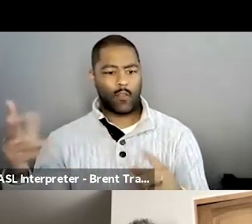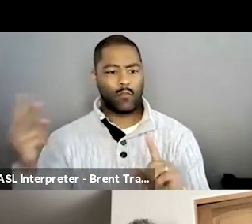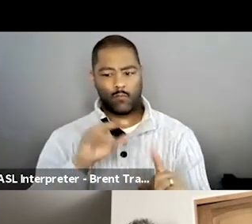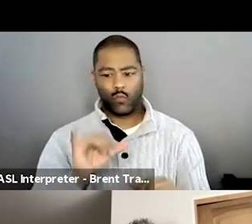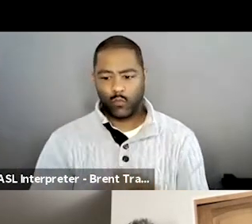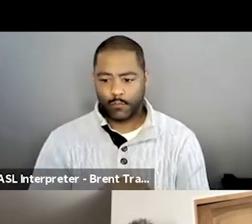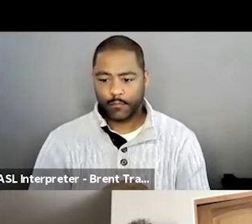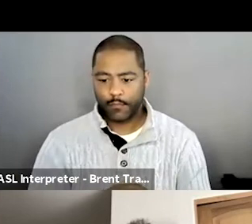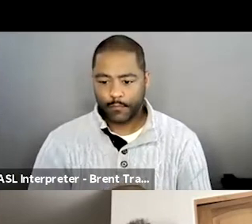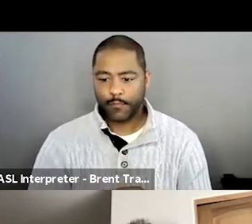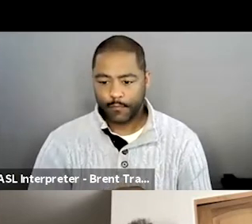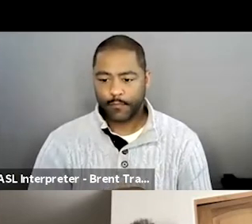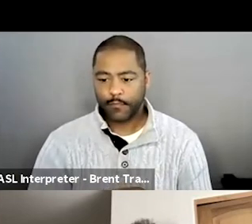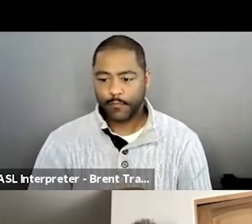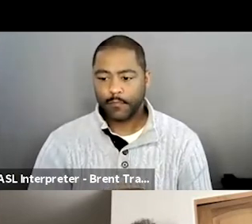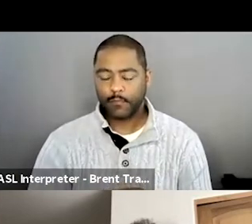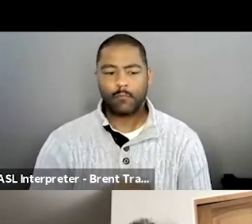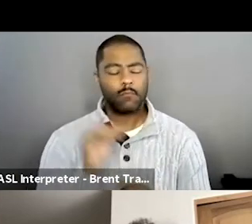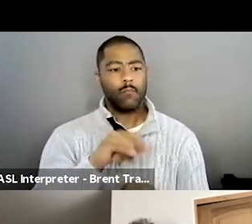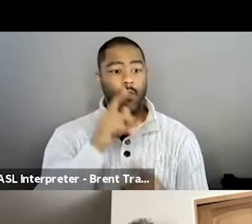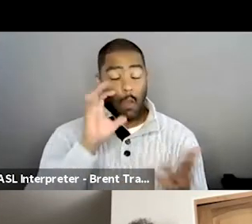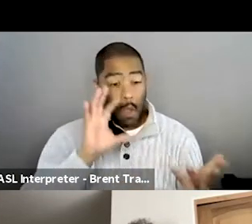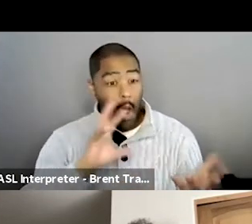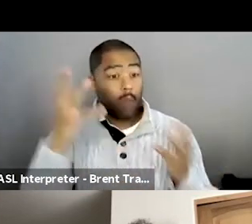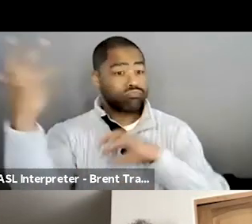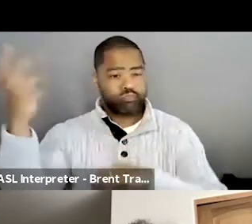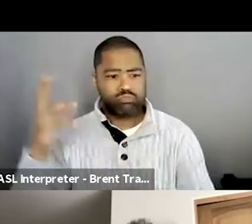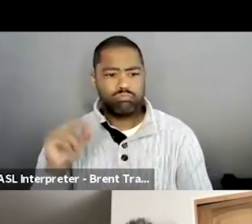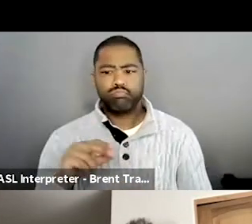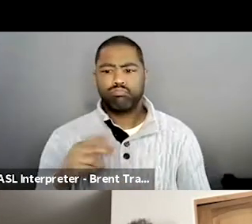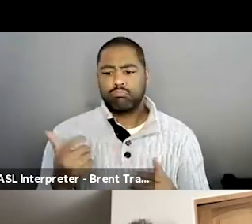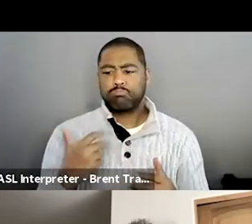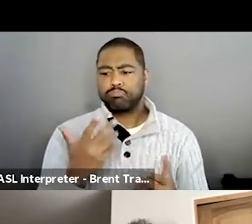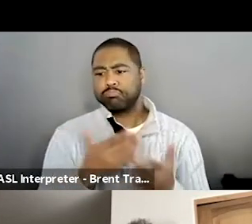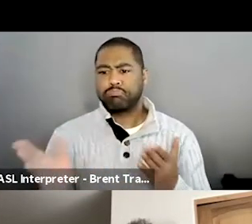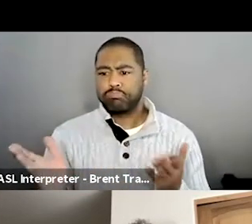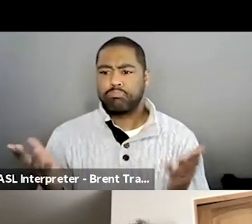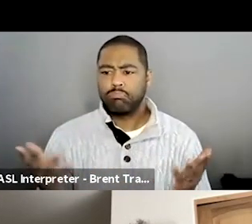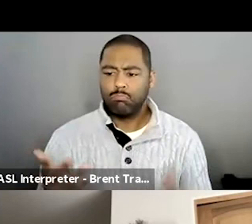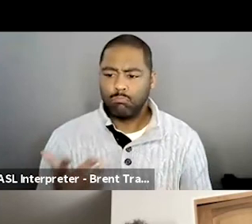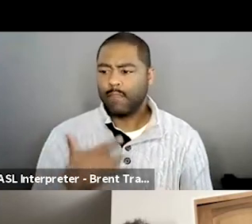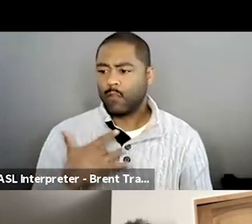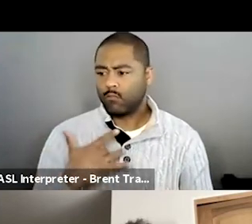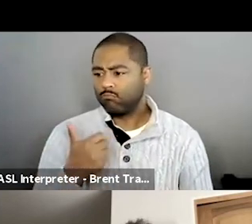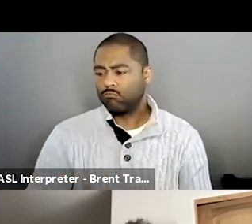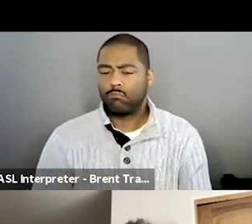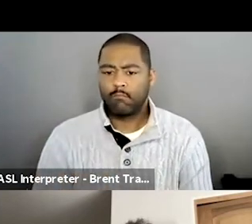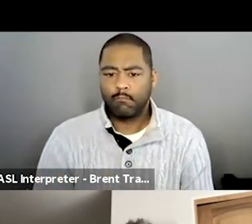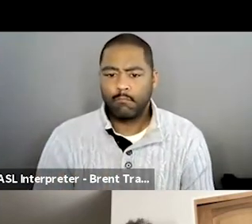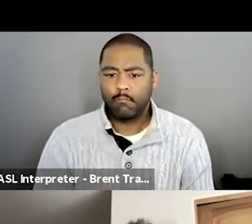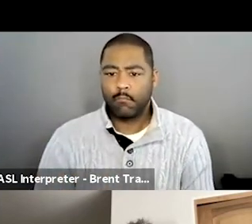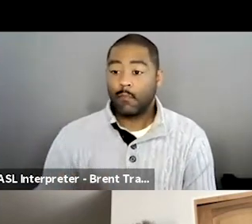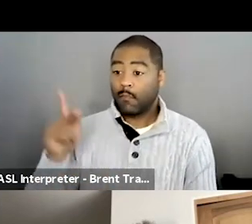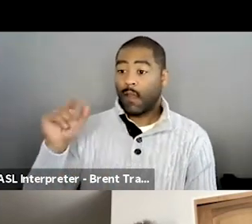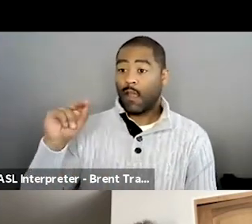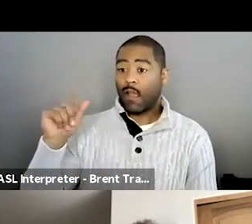other time. We have a question from, from the audience, uh, really with a comment and that reads wonderful film.